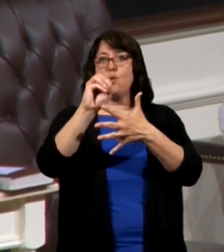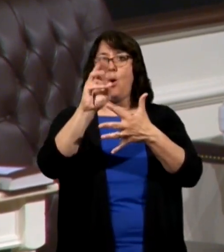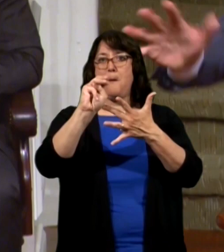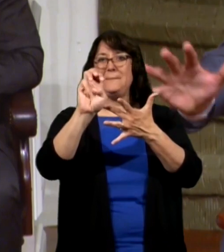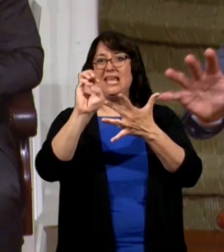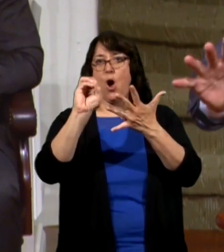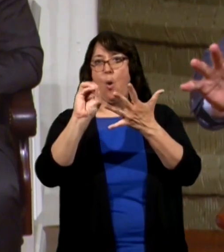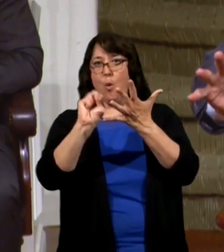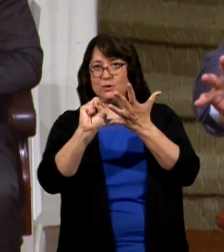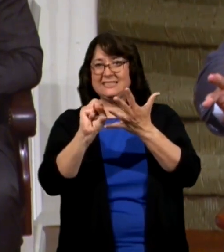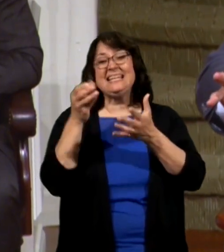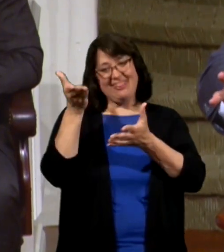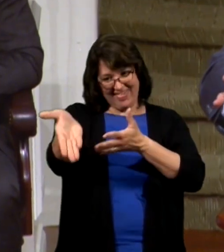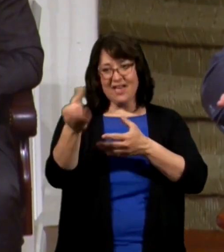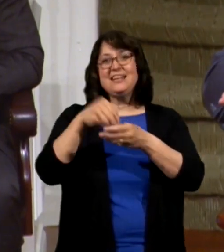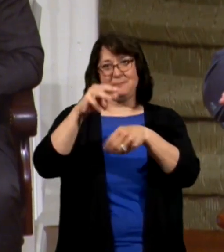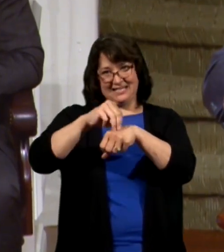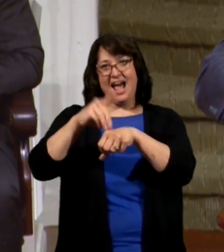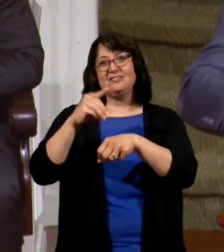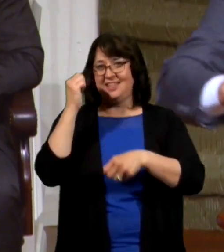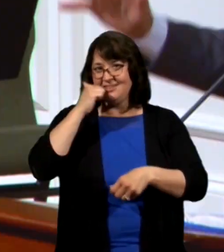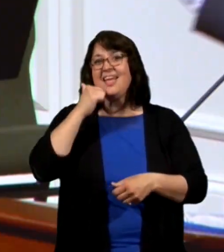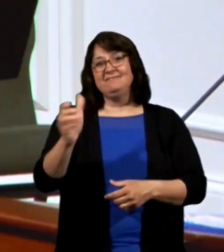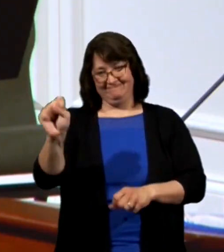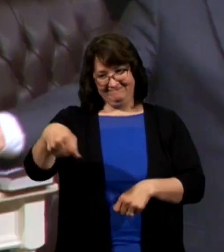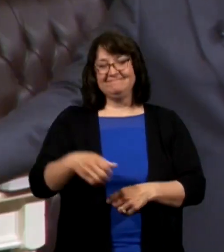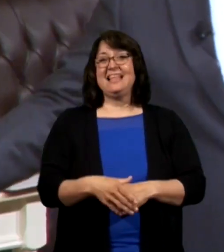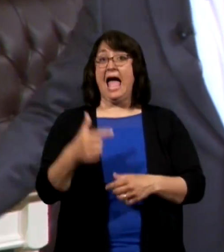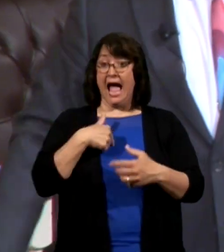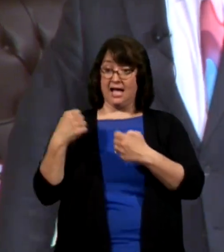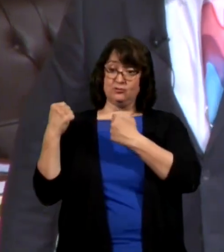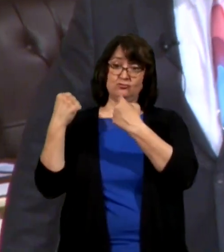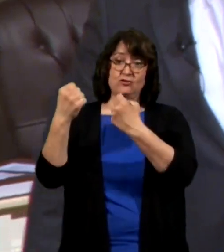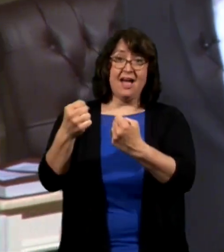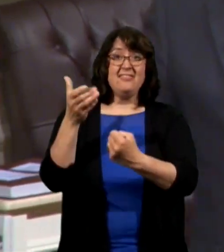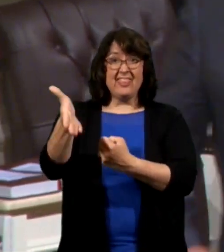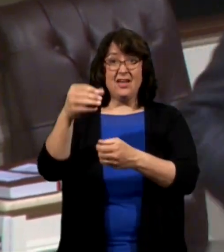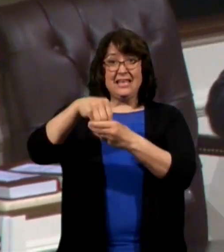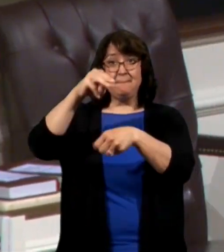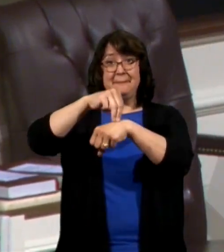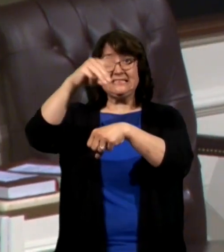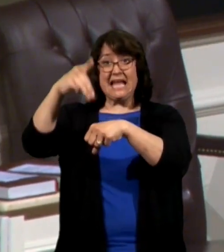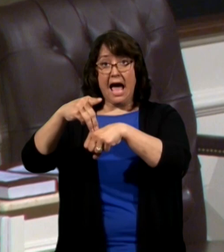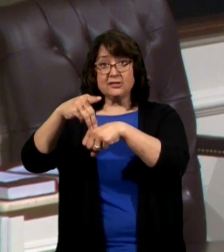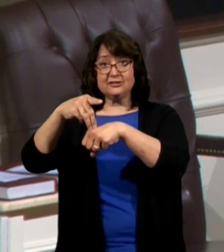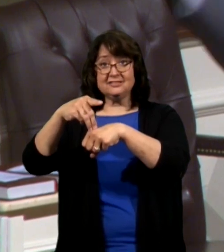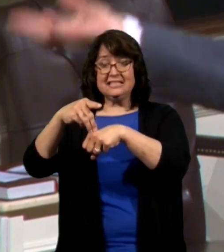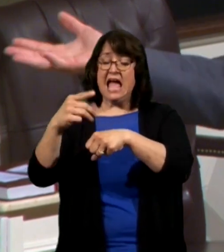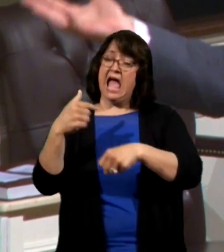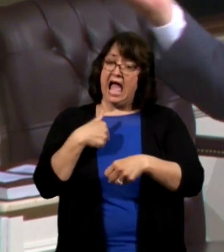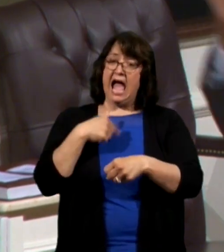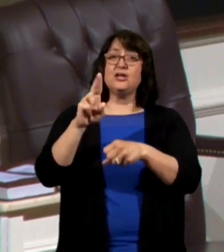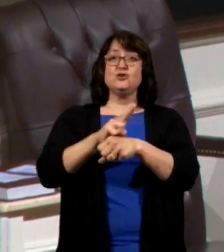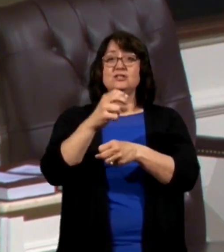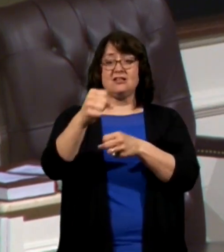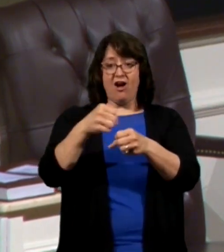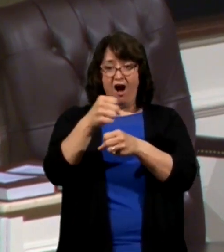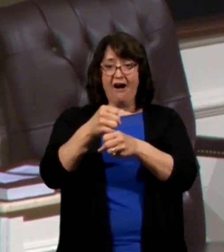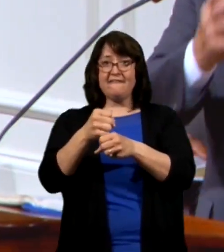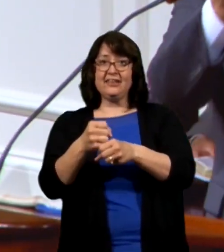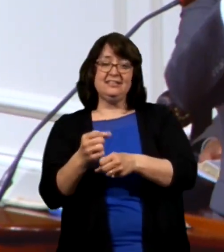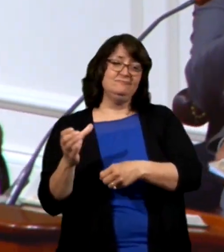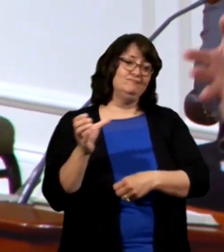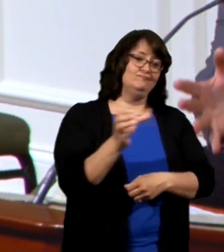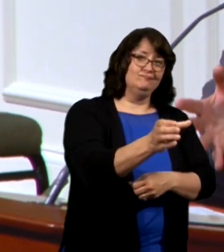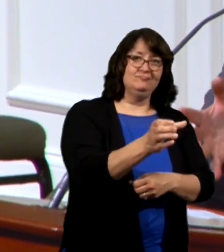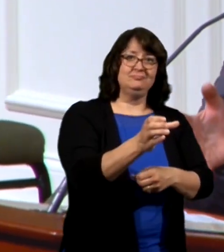they're in there I pull into the golden arches I use the coffee return station